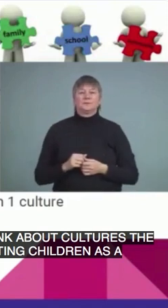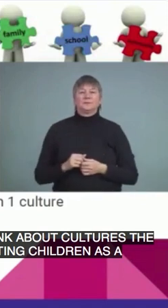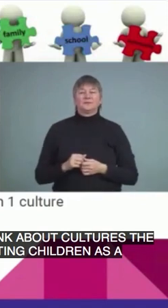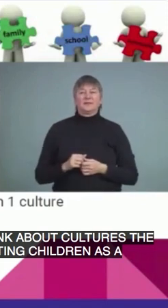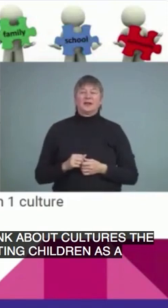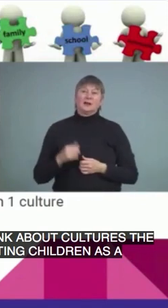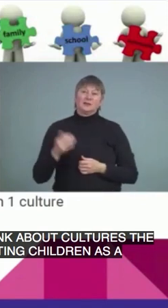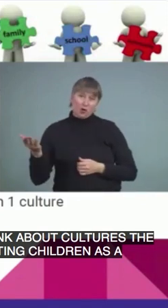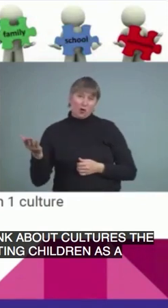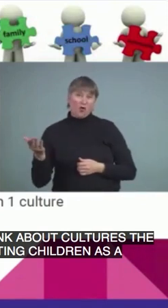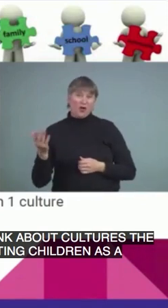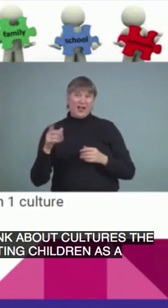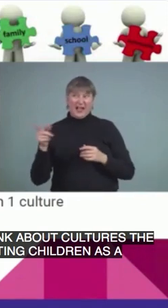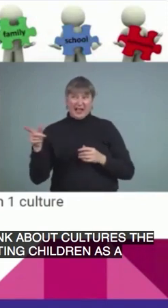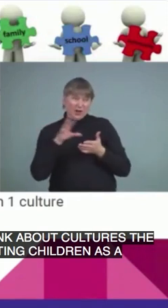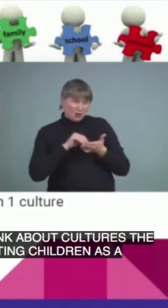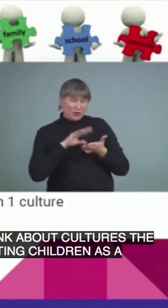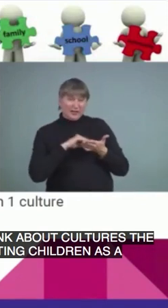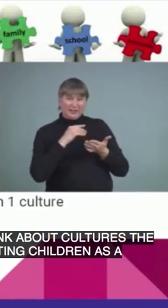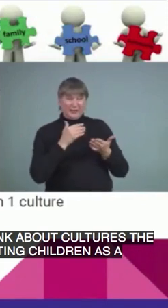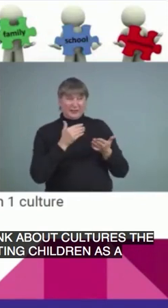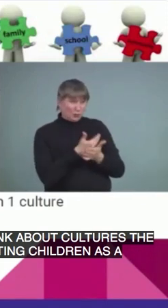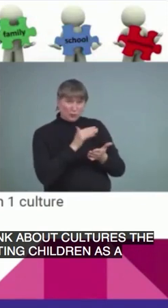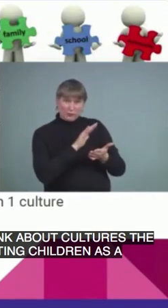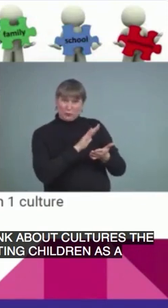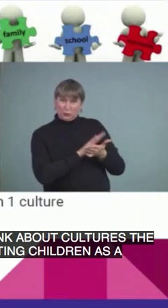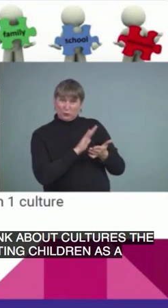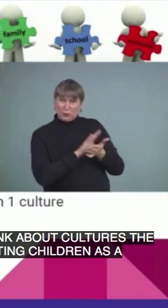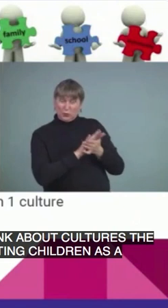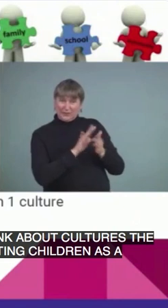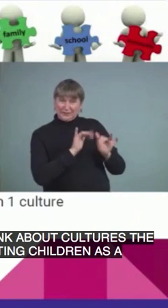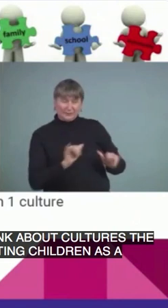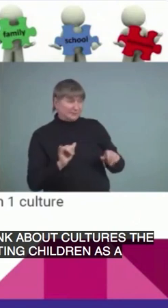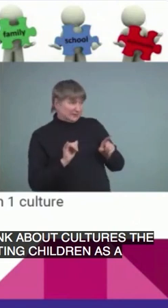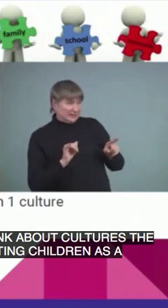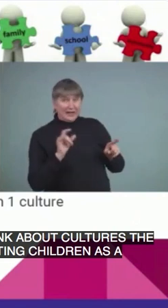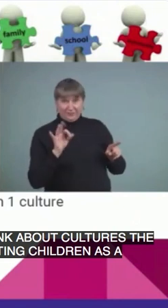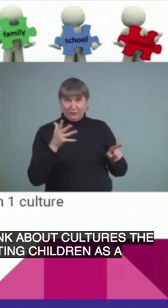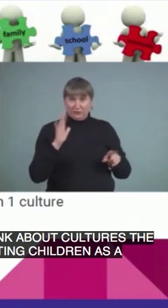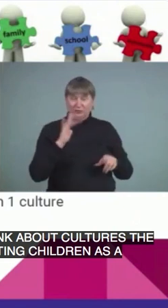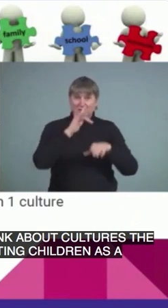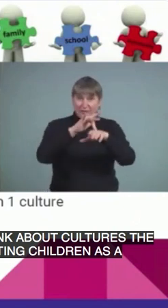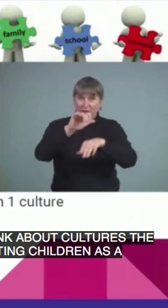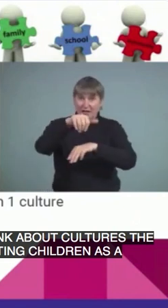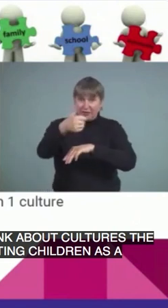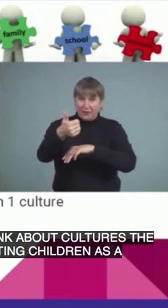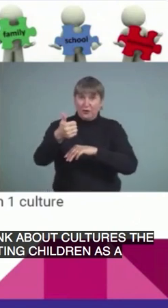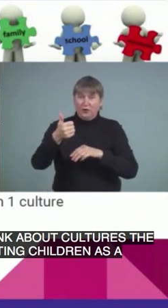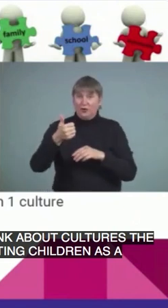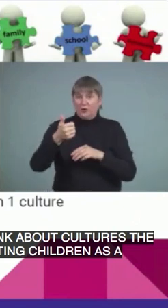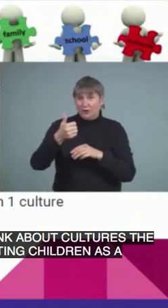is quite interesting. If you've ever done some traveling to other places in the world,